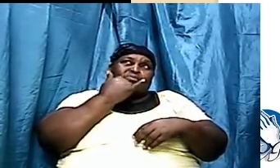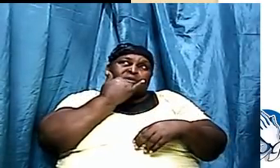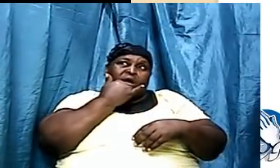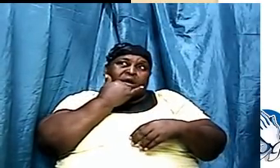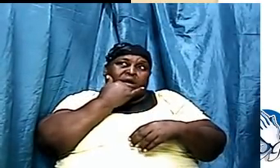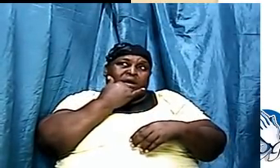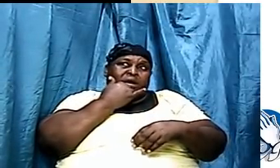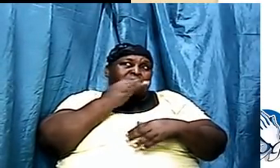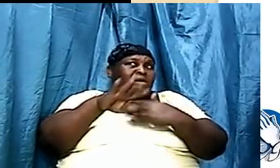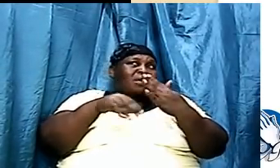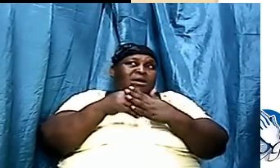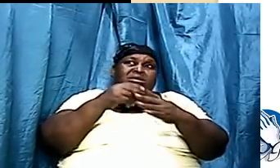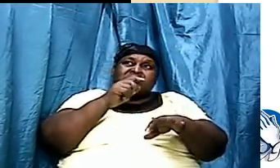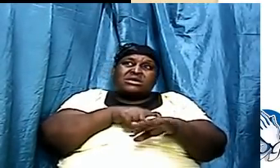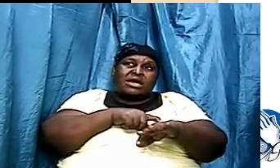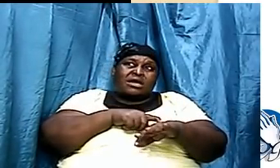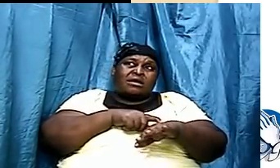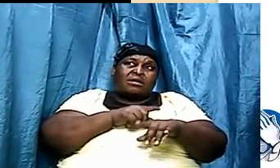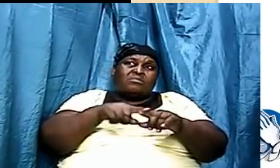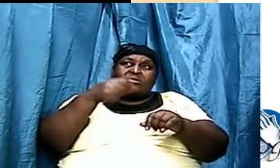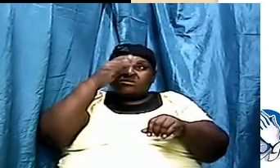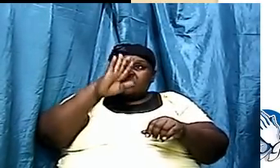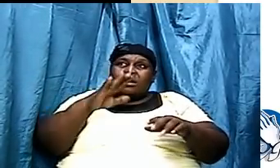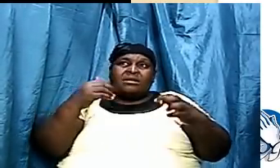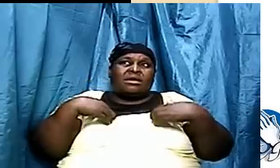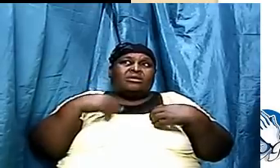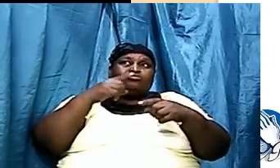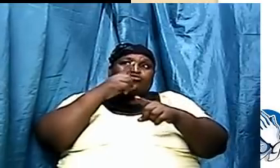time. I ask the question again.